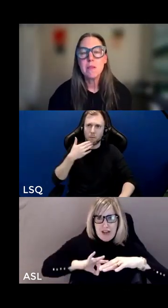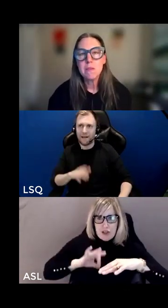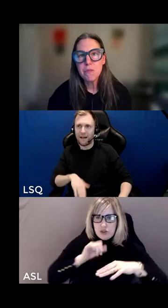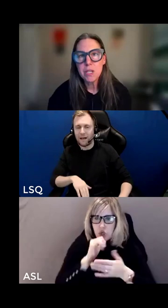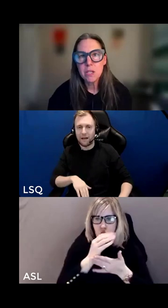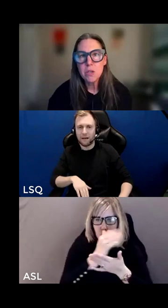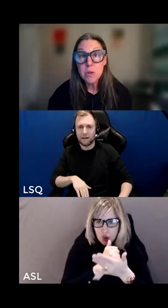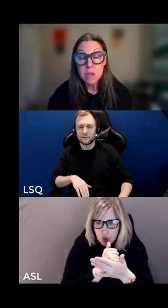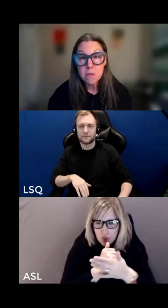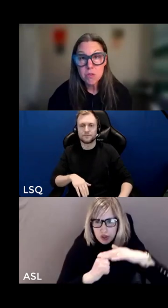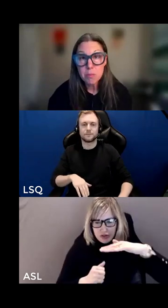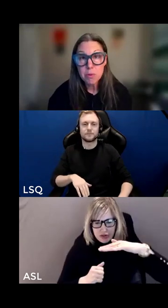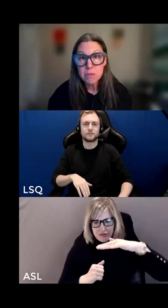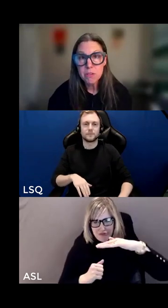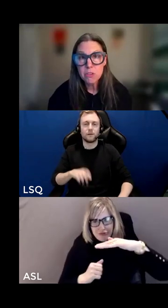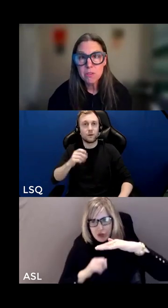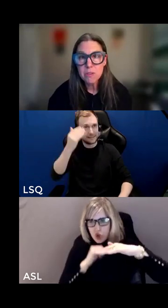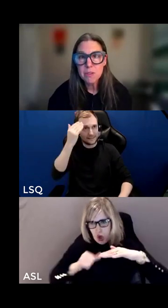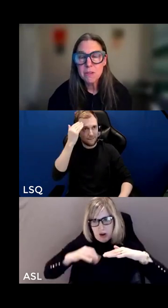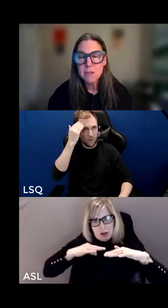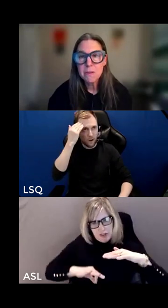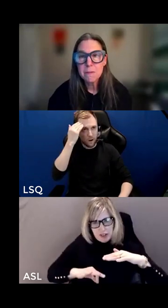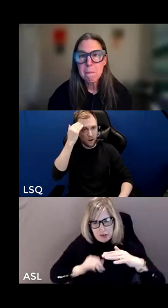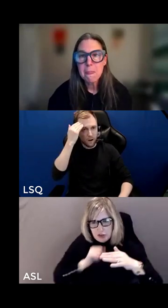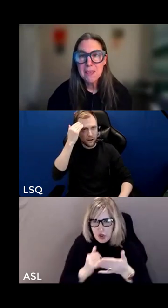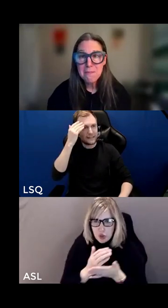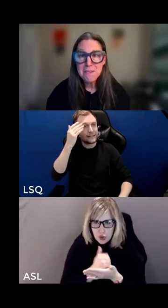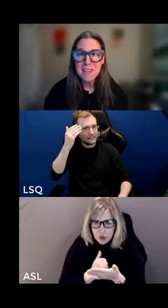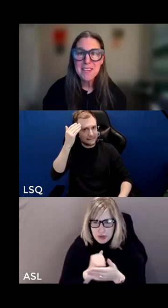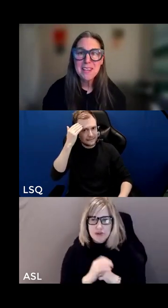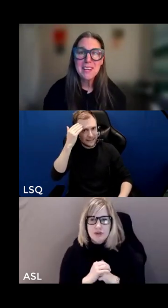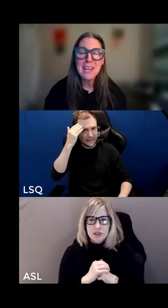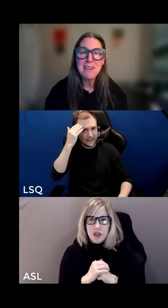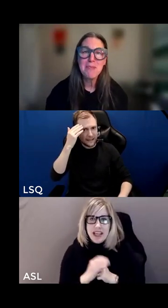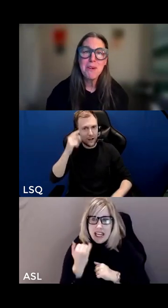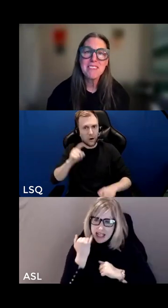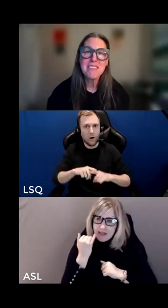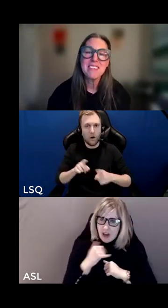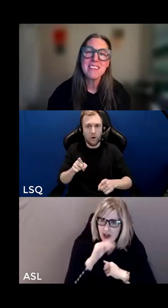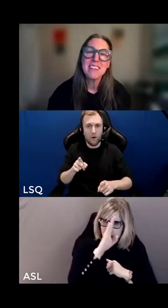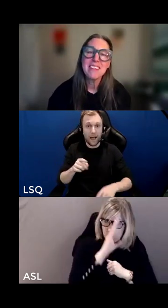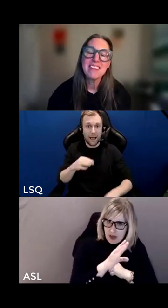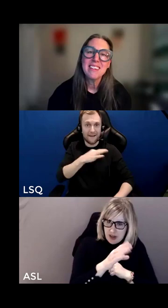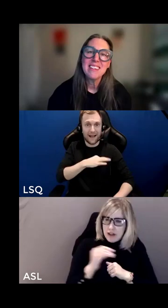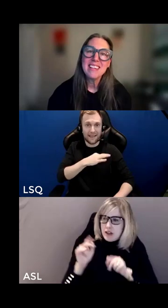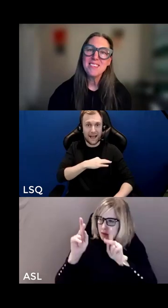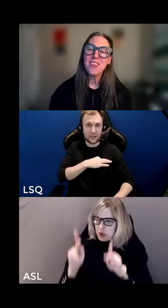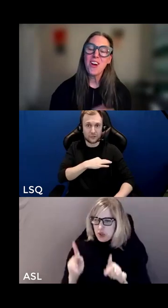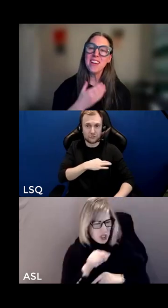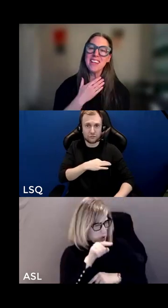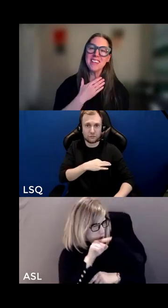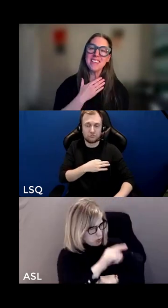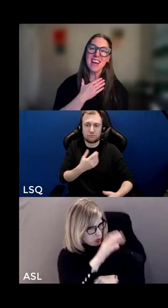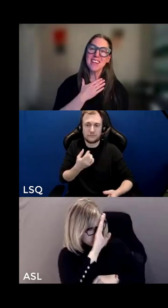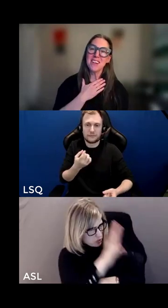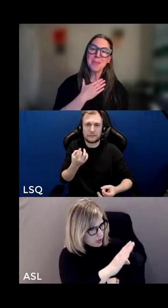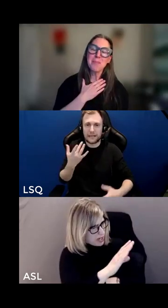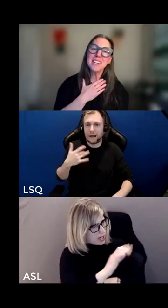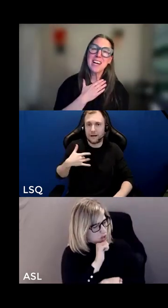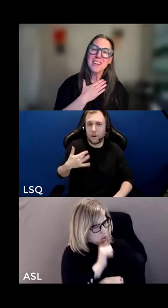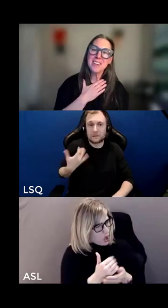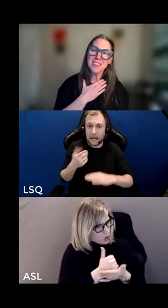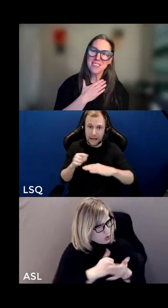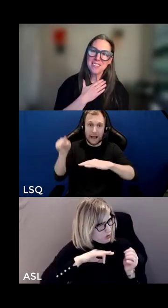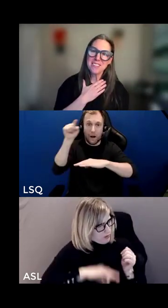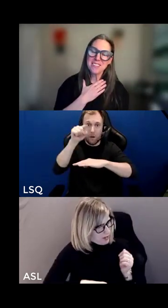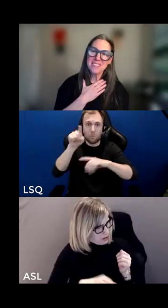say to me stephanie you receive straight privilege even if they say it in an angry voice it's not an attack on